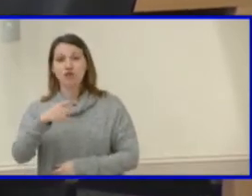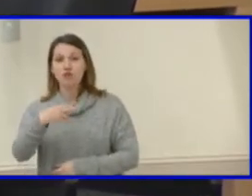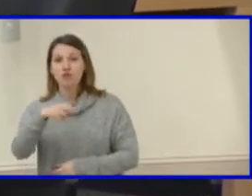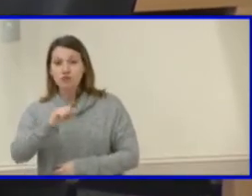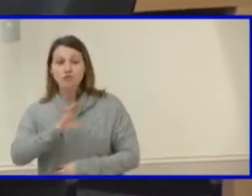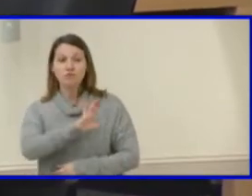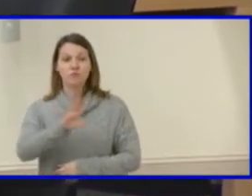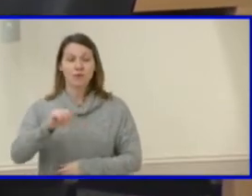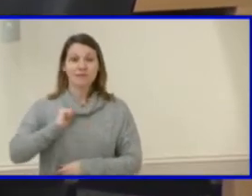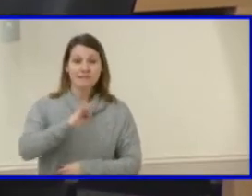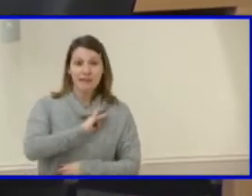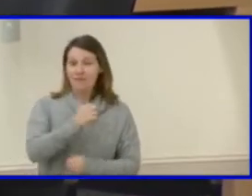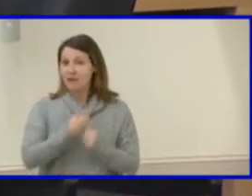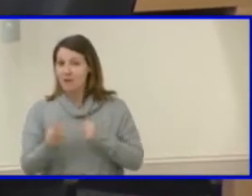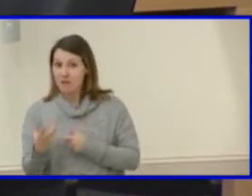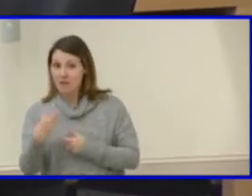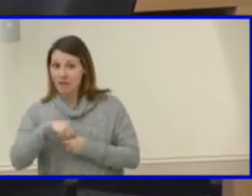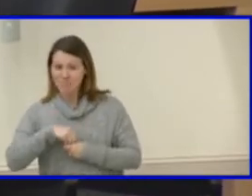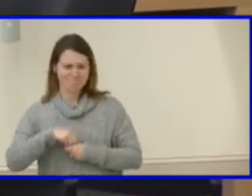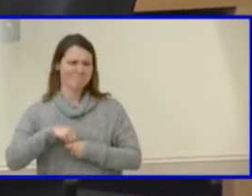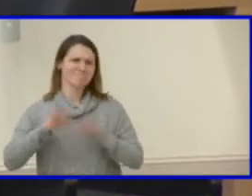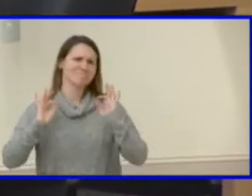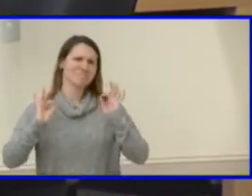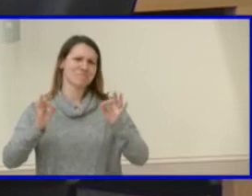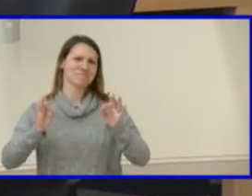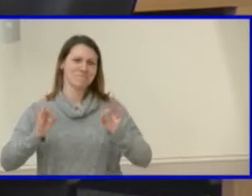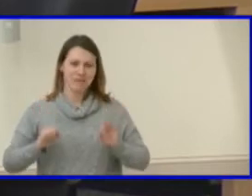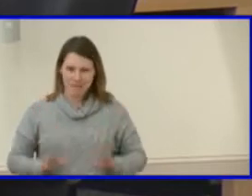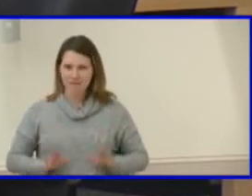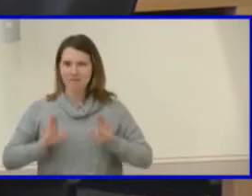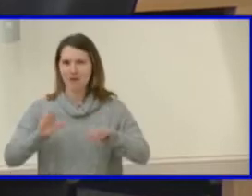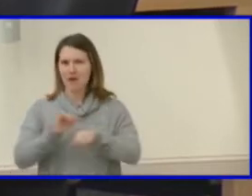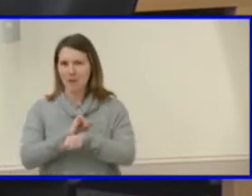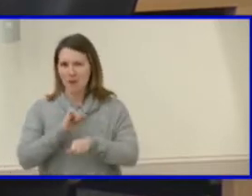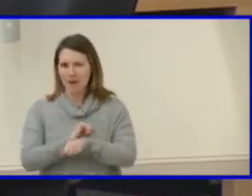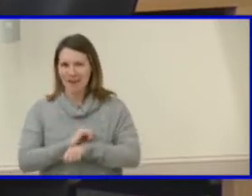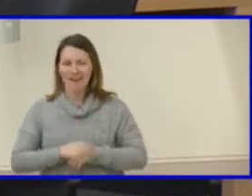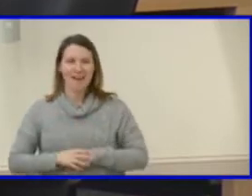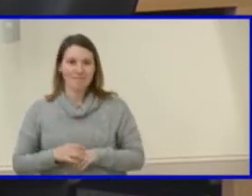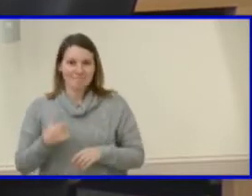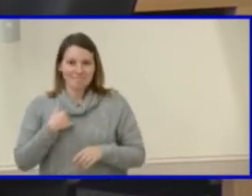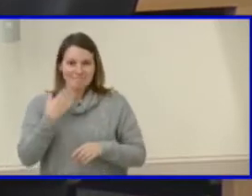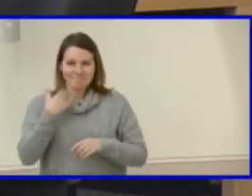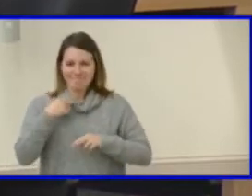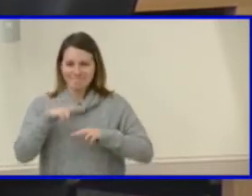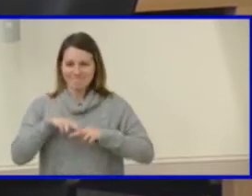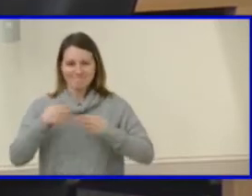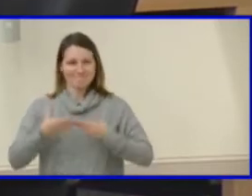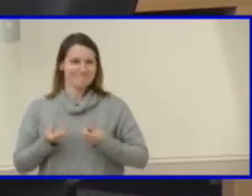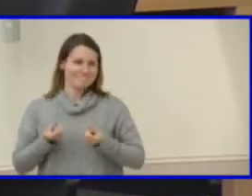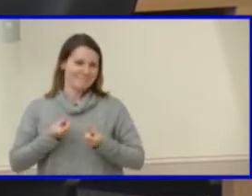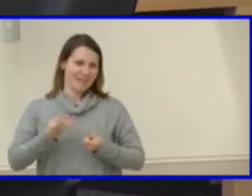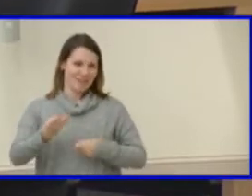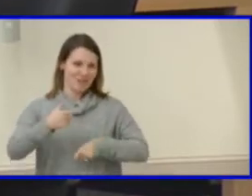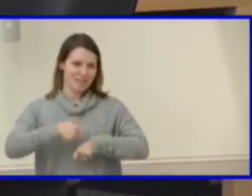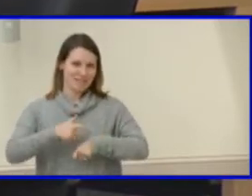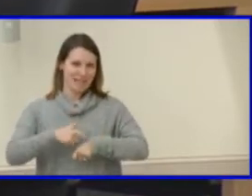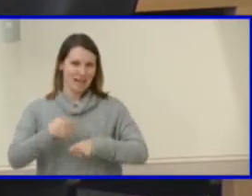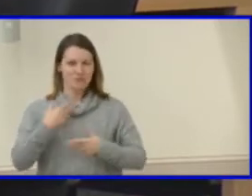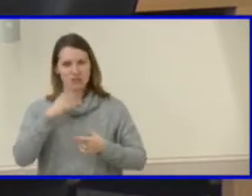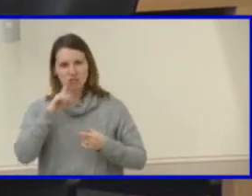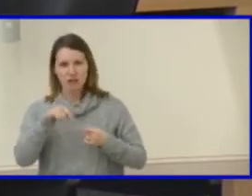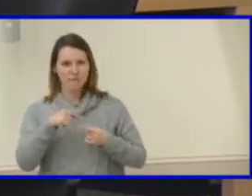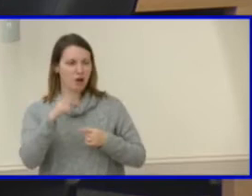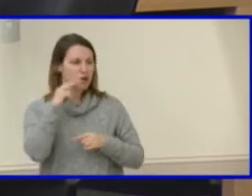that was involved, this is great work. I know, uh, I have sat up here several times and talked about looking at some other colleges